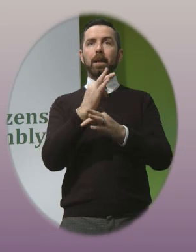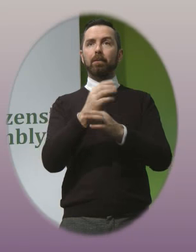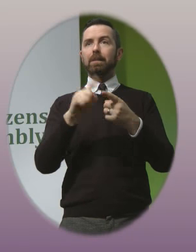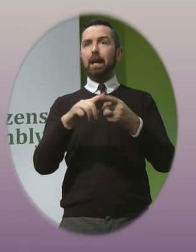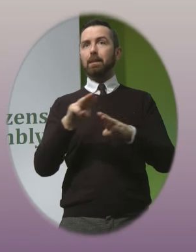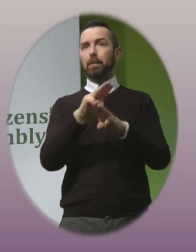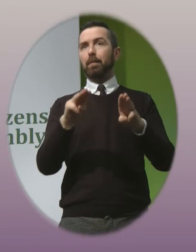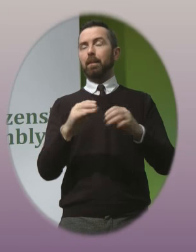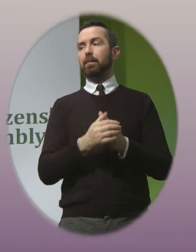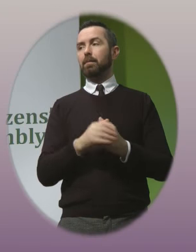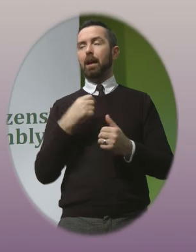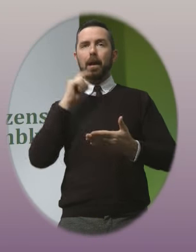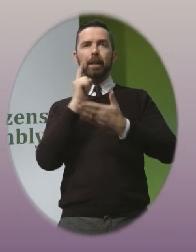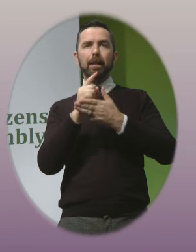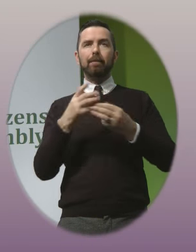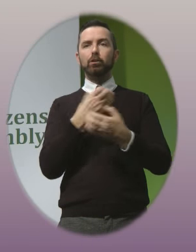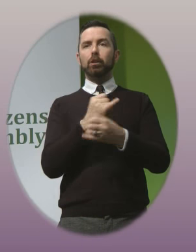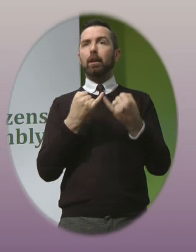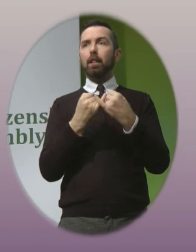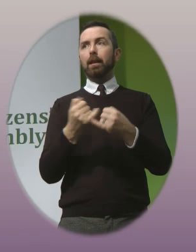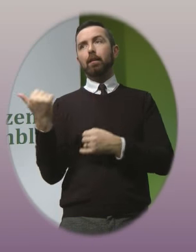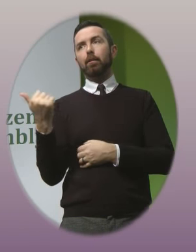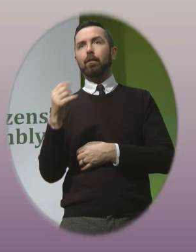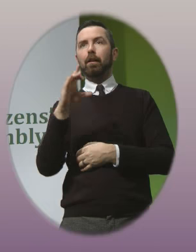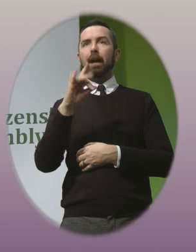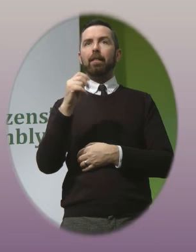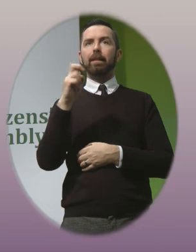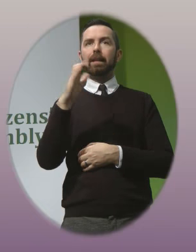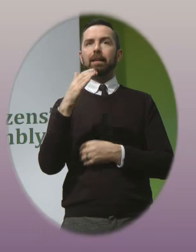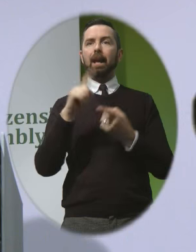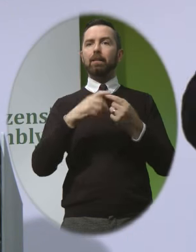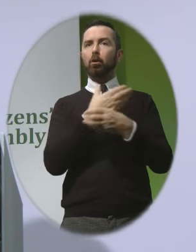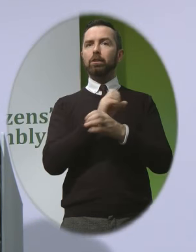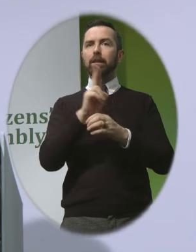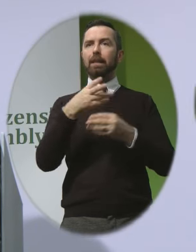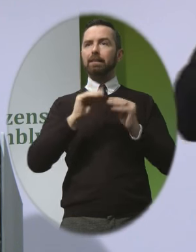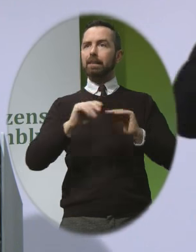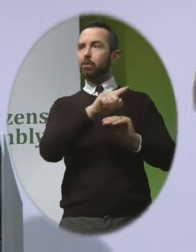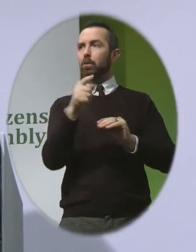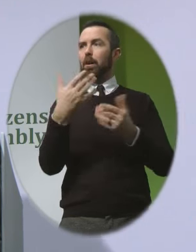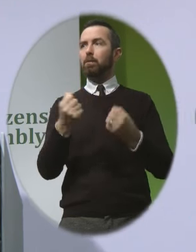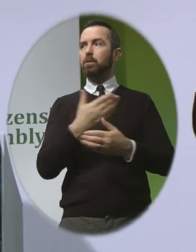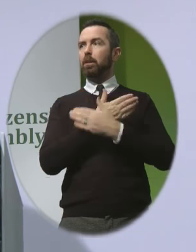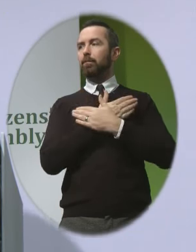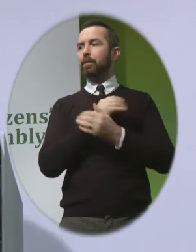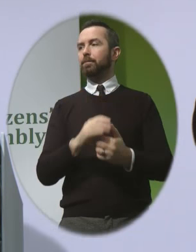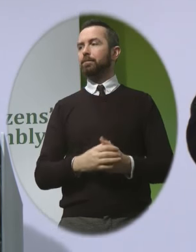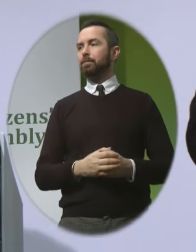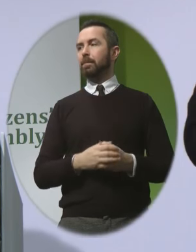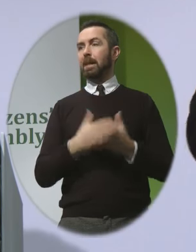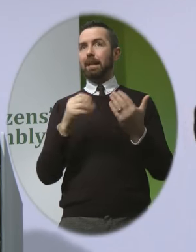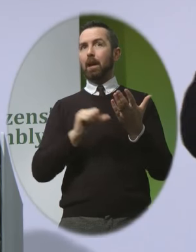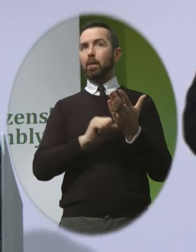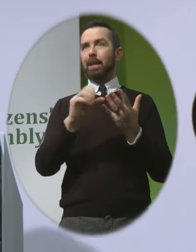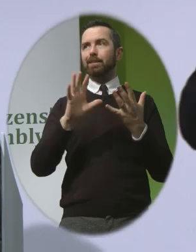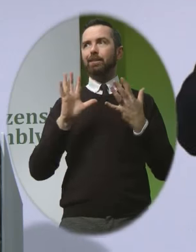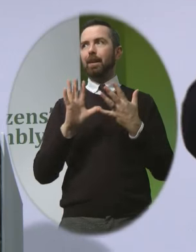and I really believe the children like Kathleen and all children can teach us how to love Kathleen now is 10 years